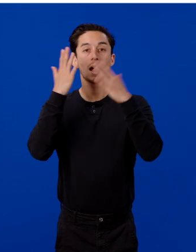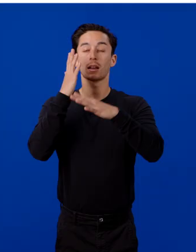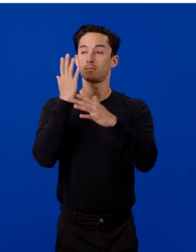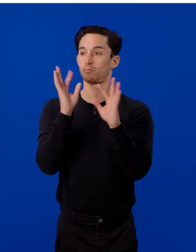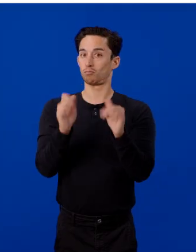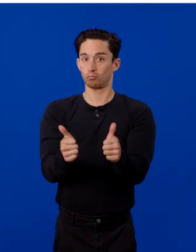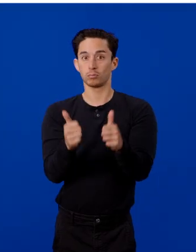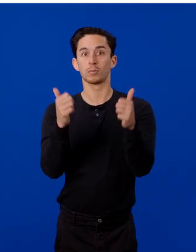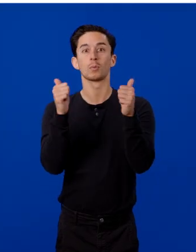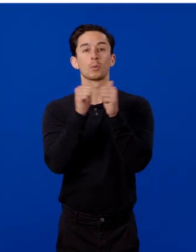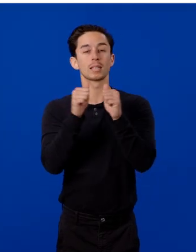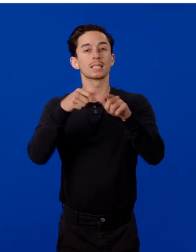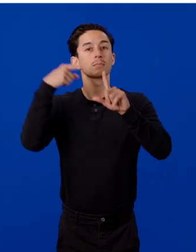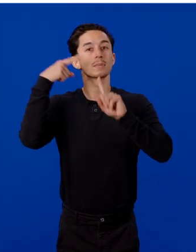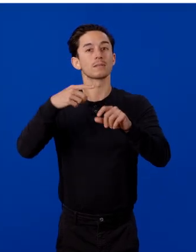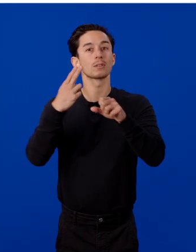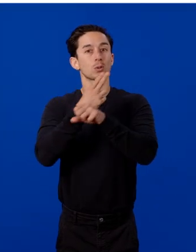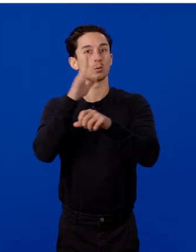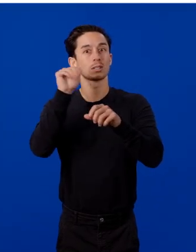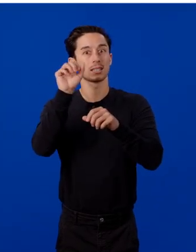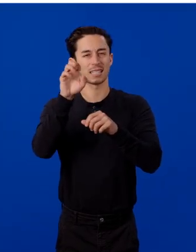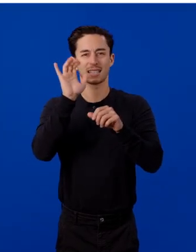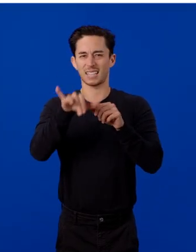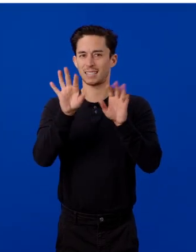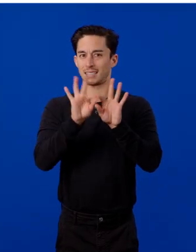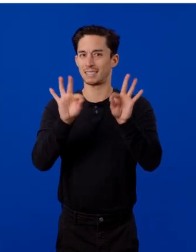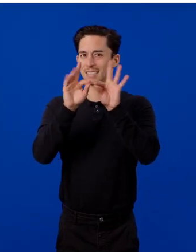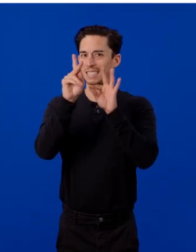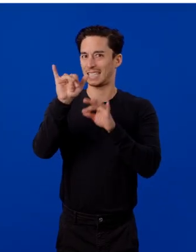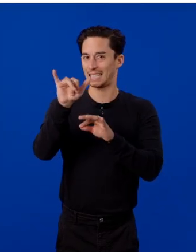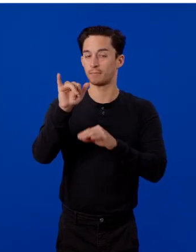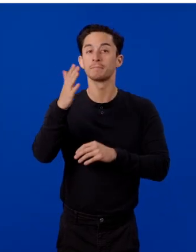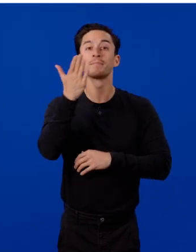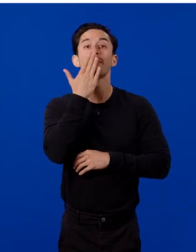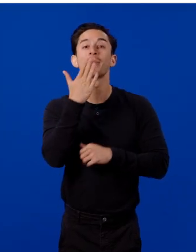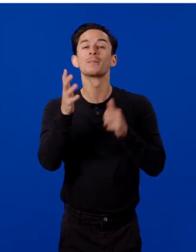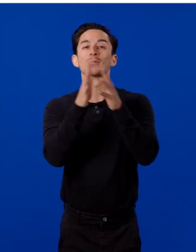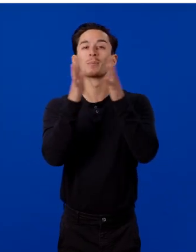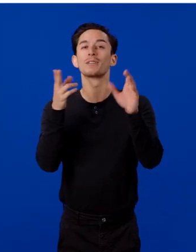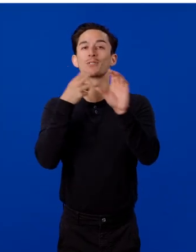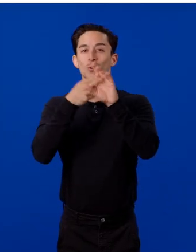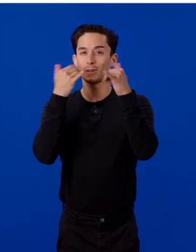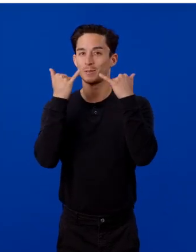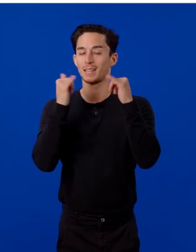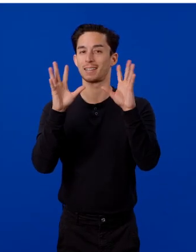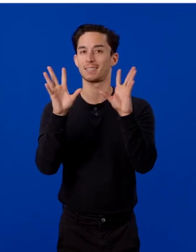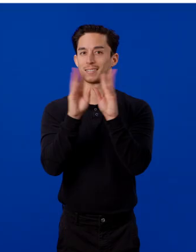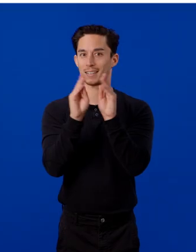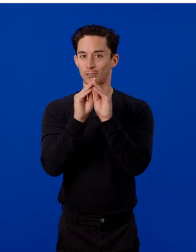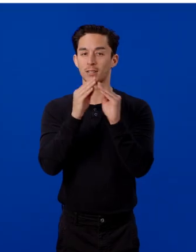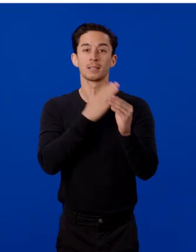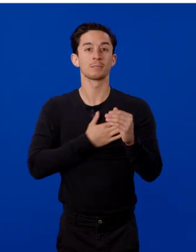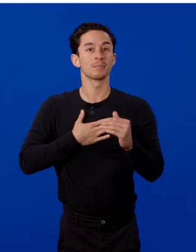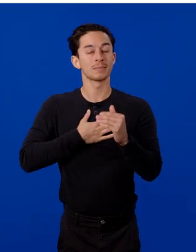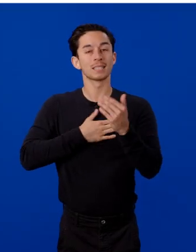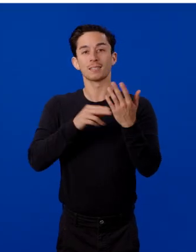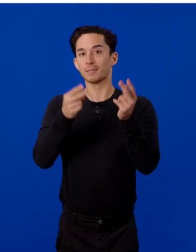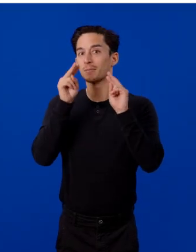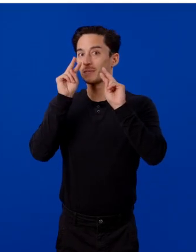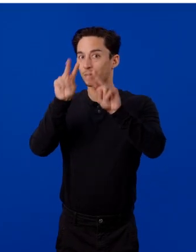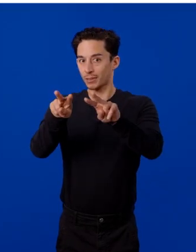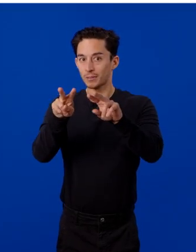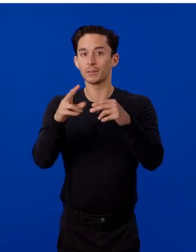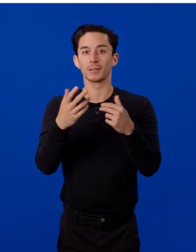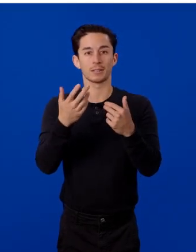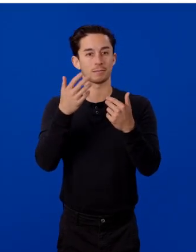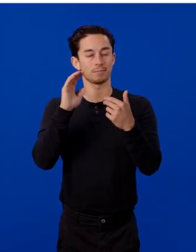every specific use case is the key. Thank you so much for joining today's session. Please check out Synthetic Data